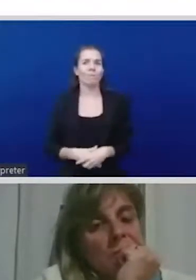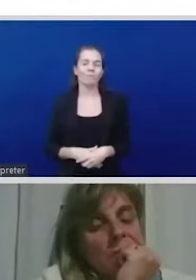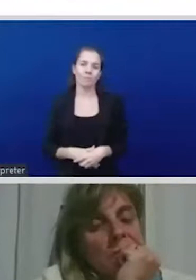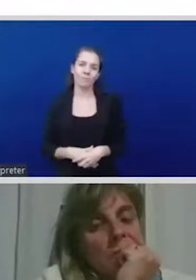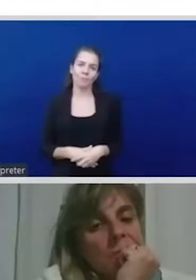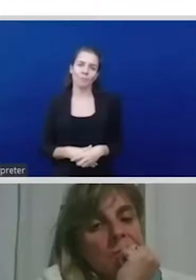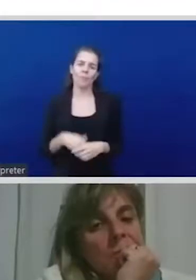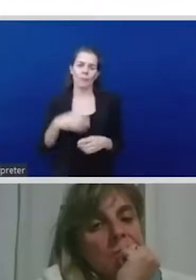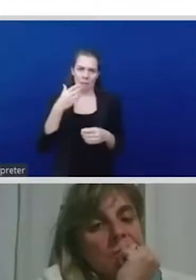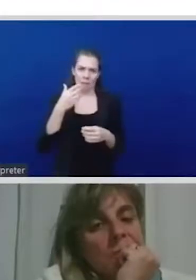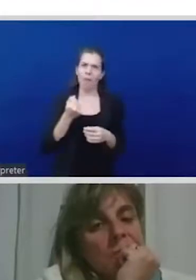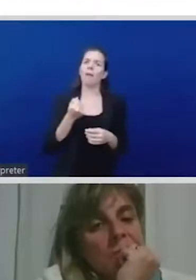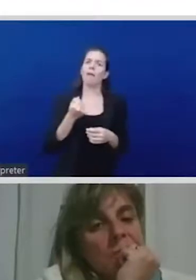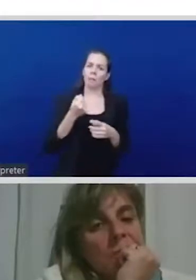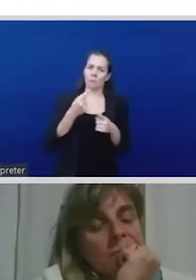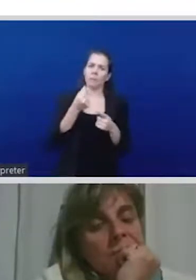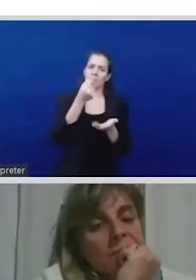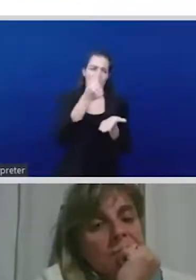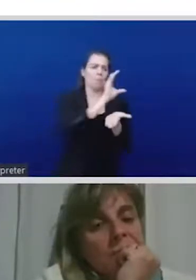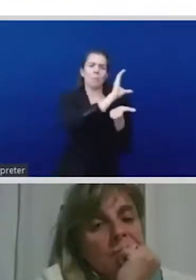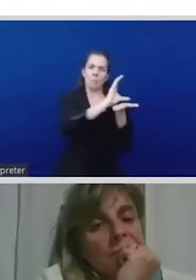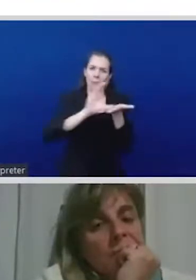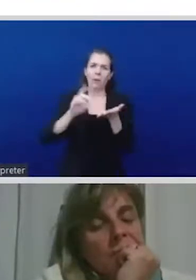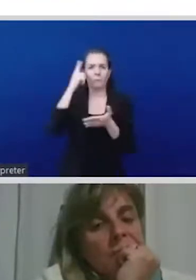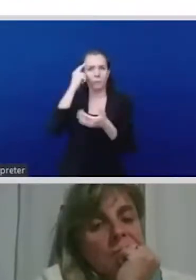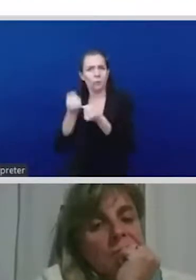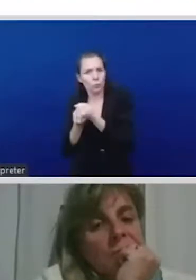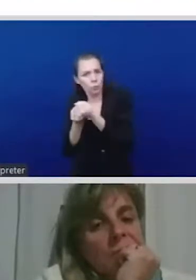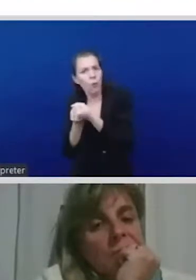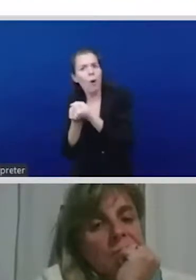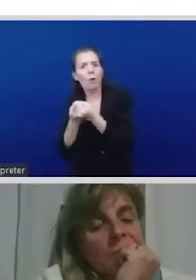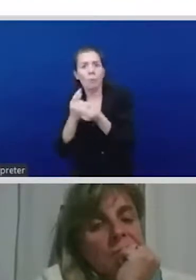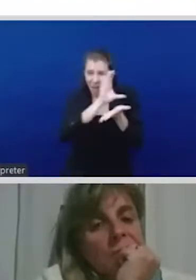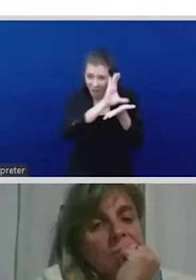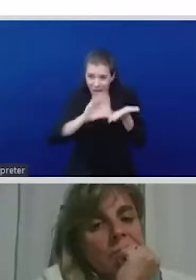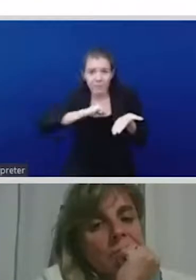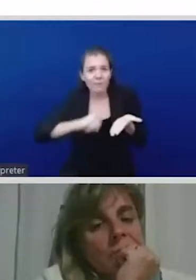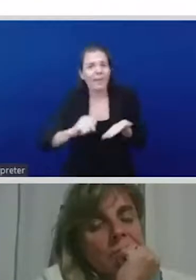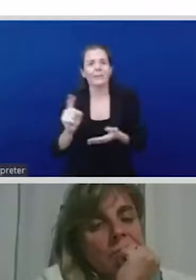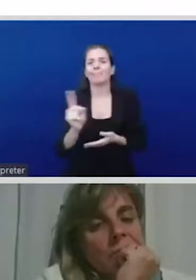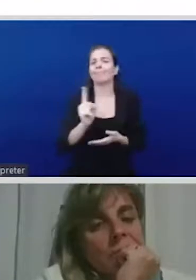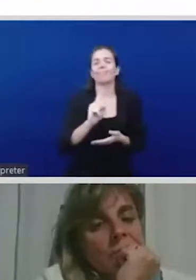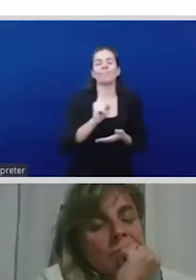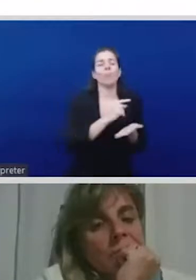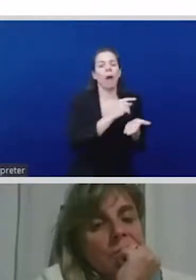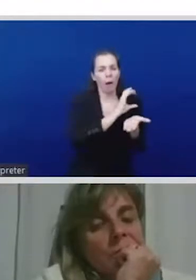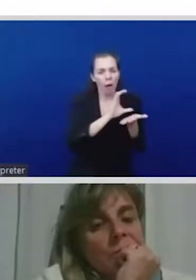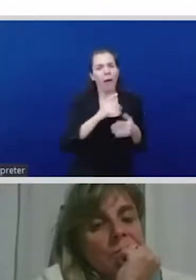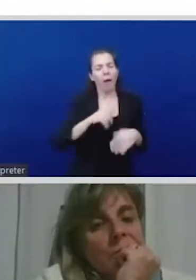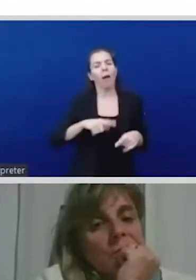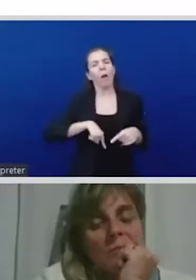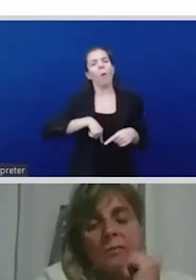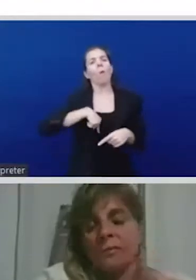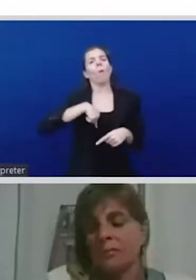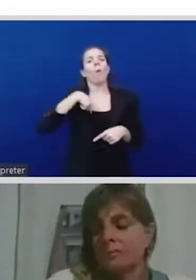beneficiaries that needed to be identified so I think one of the learnings has to be that A that there needs to be a